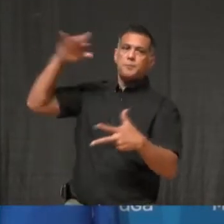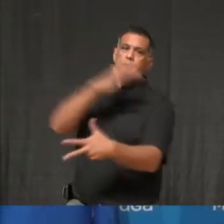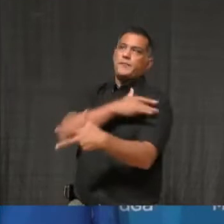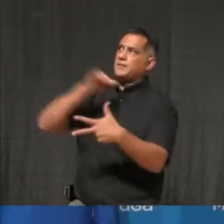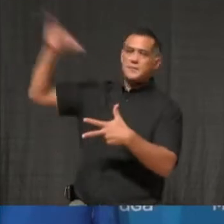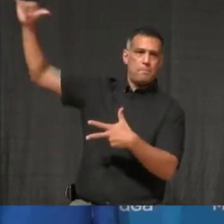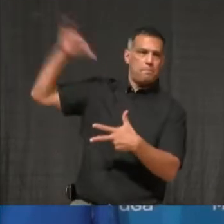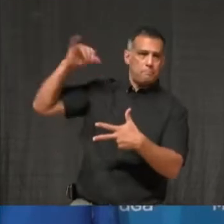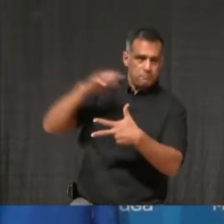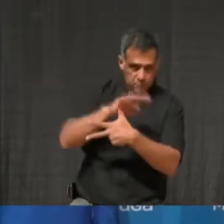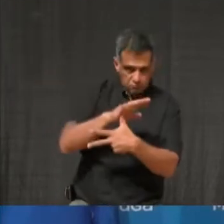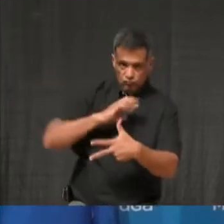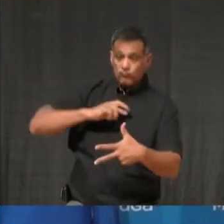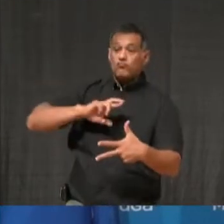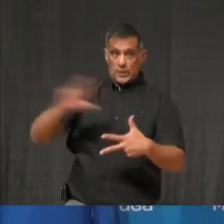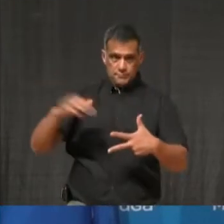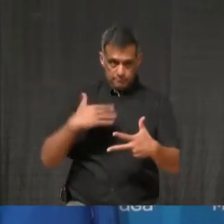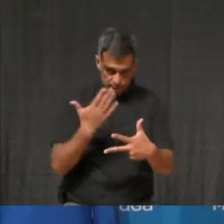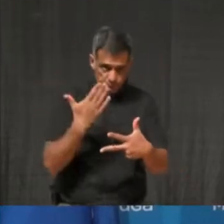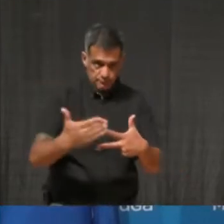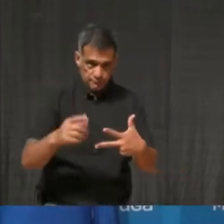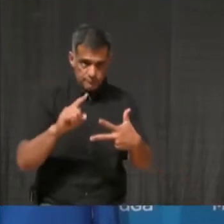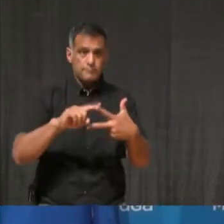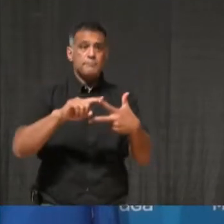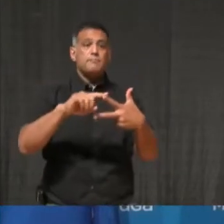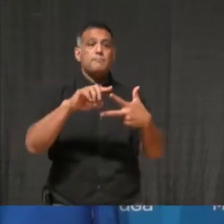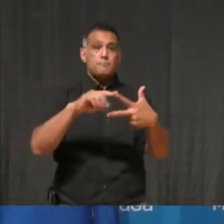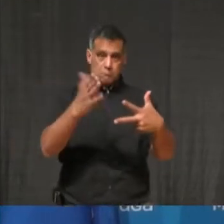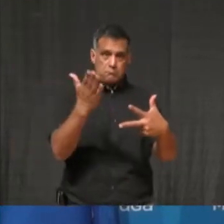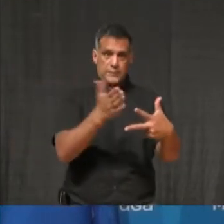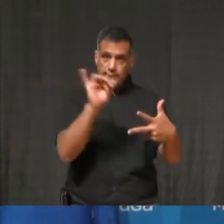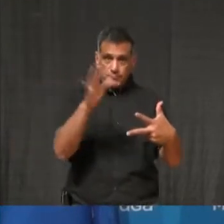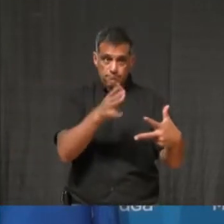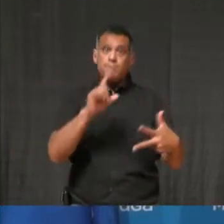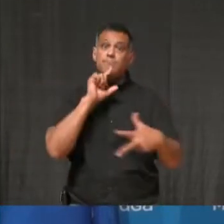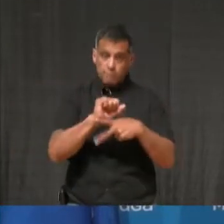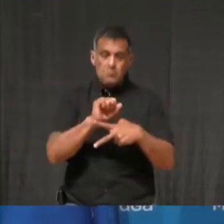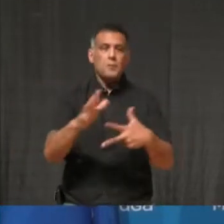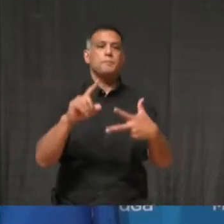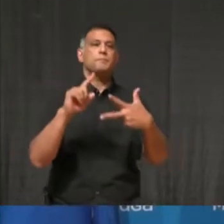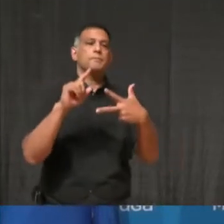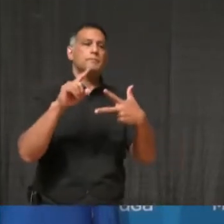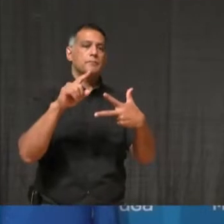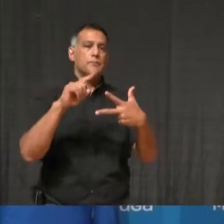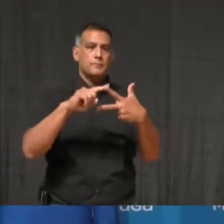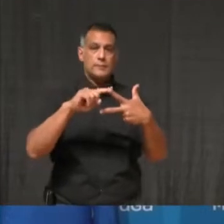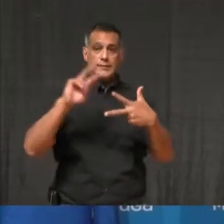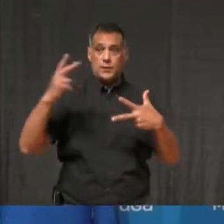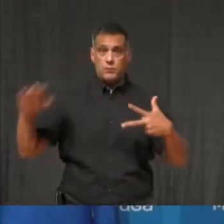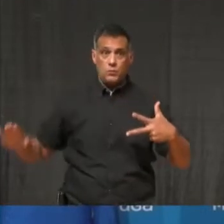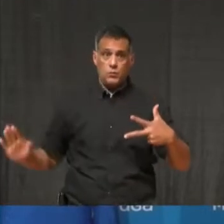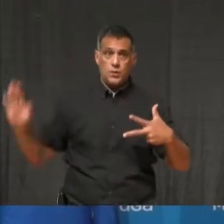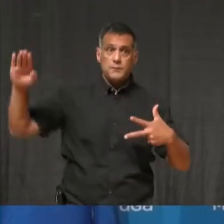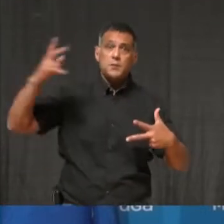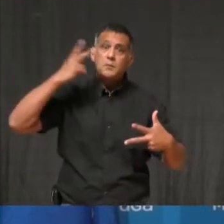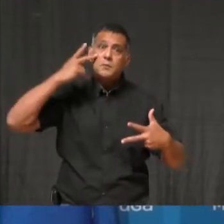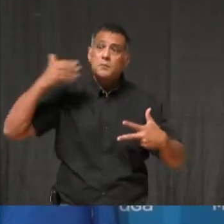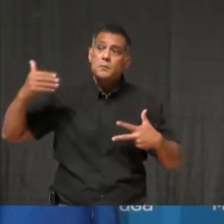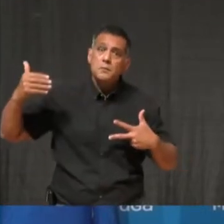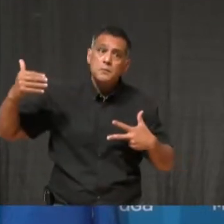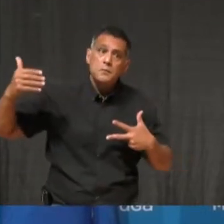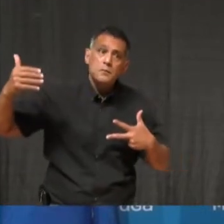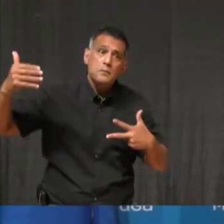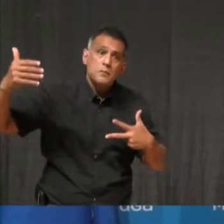ready and prepared to respond to the second wave as it evolves and as circumstances change.